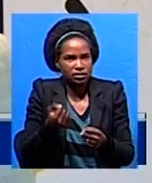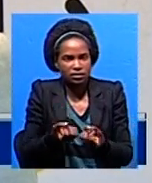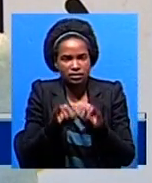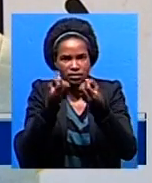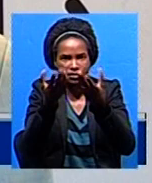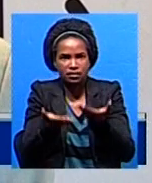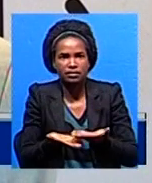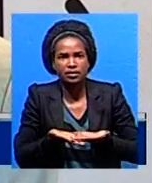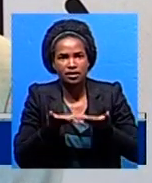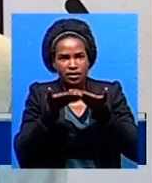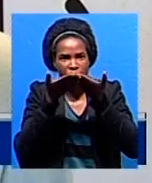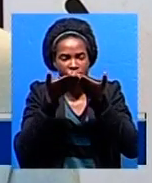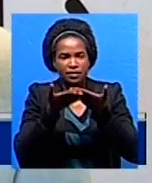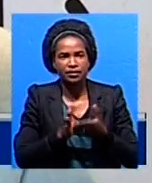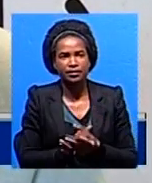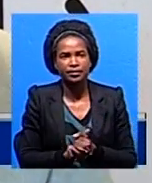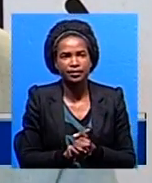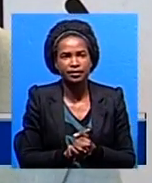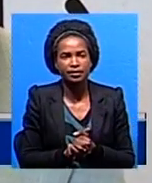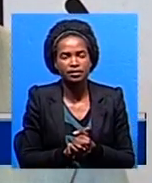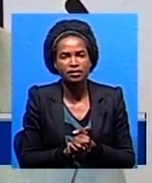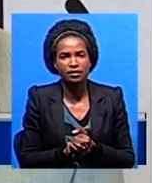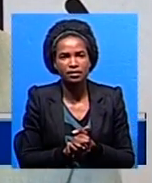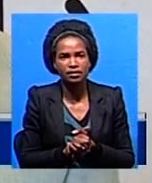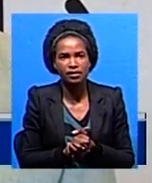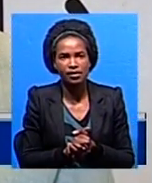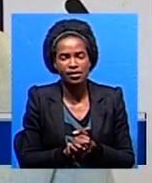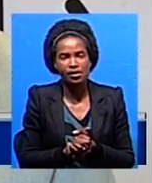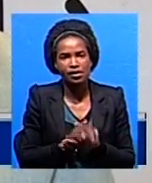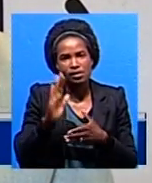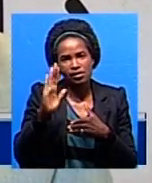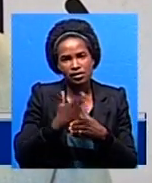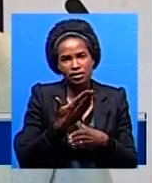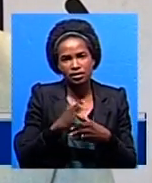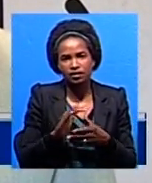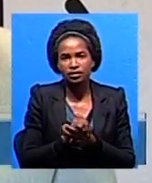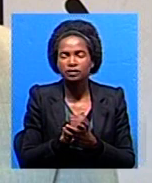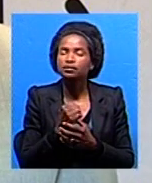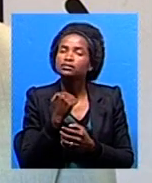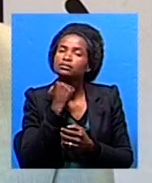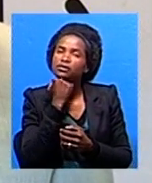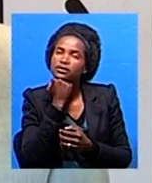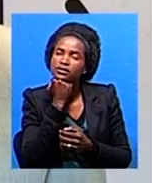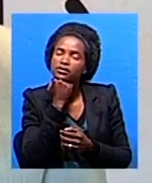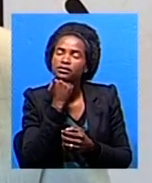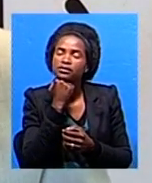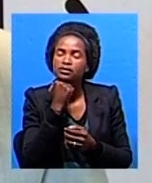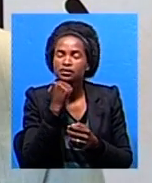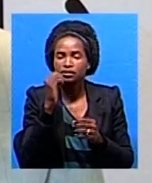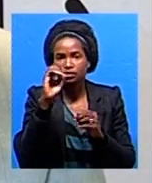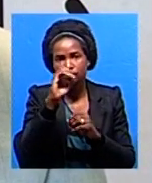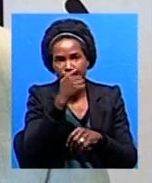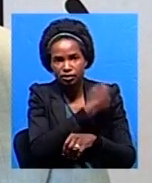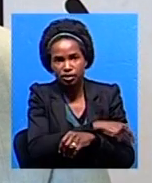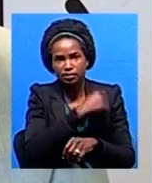with the necessary treatment they require due to the lack of this most valued